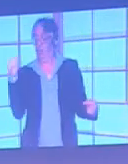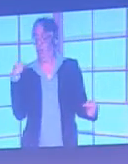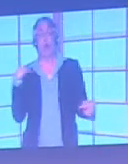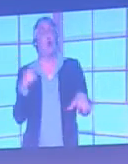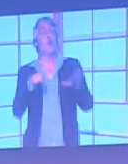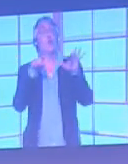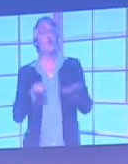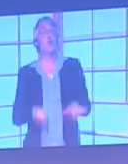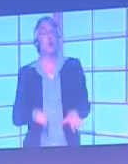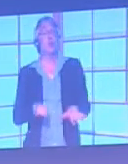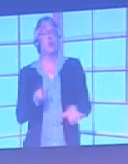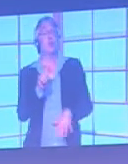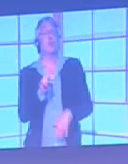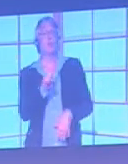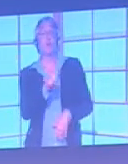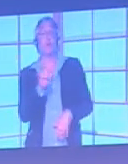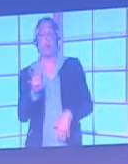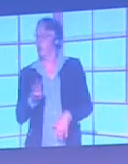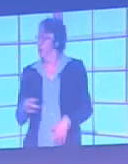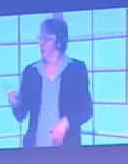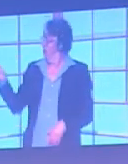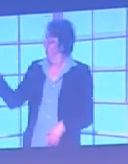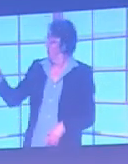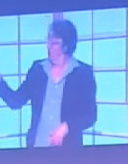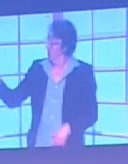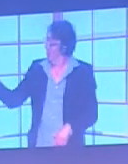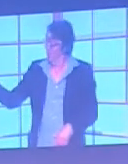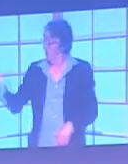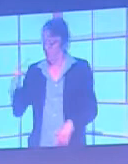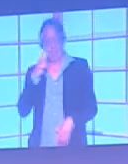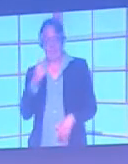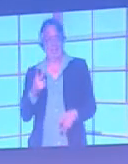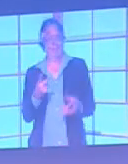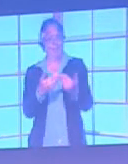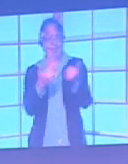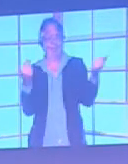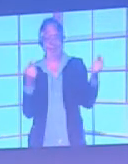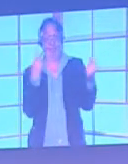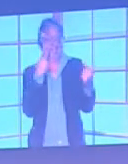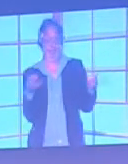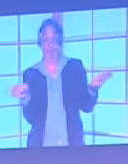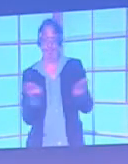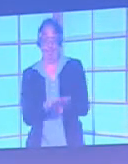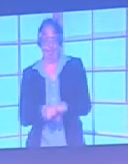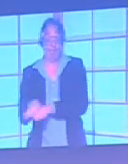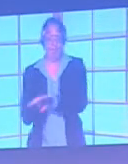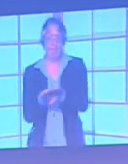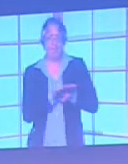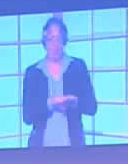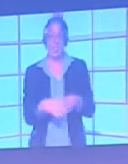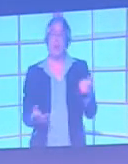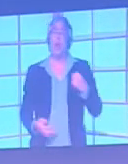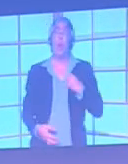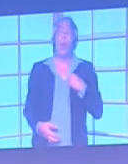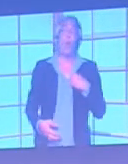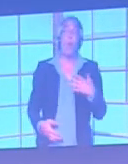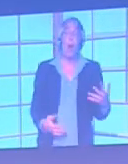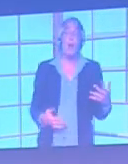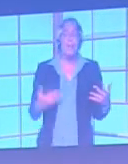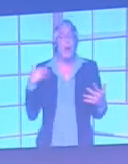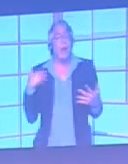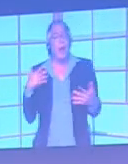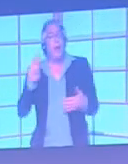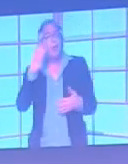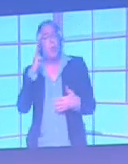2014. This happens all the time, this combination. I mentioned white against pale blue, here I've got